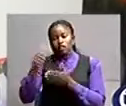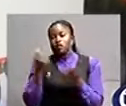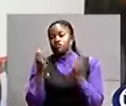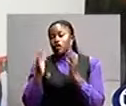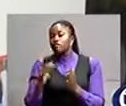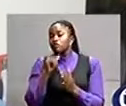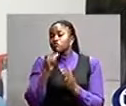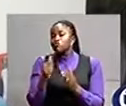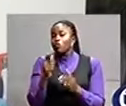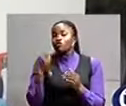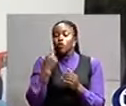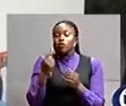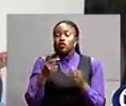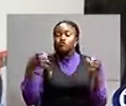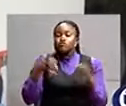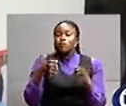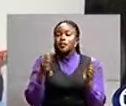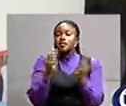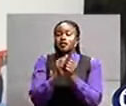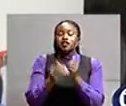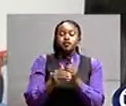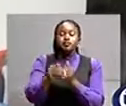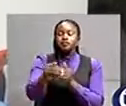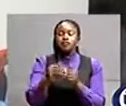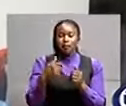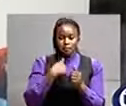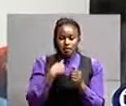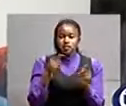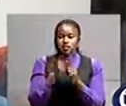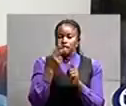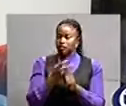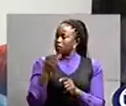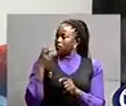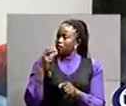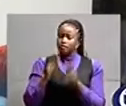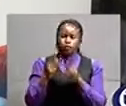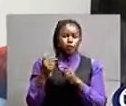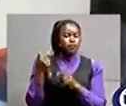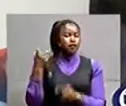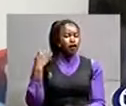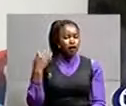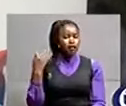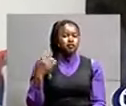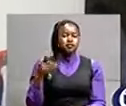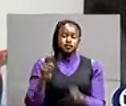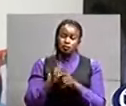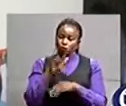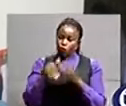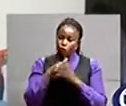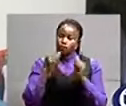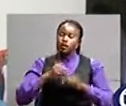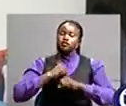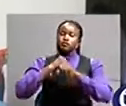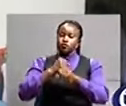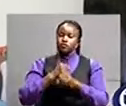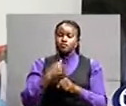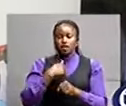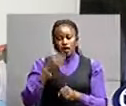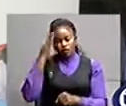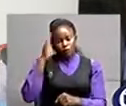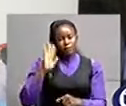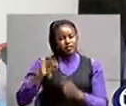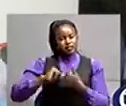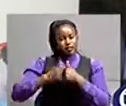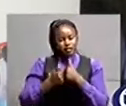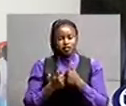in front not just the 10 guys in front i'm looking at the people behind nobody's there to protect the guys behind i know what they go through to